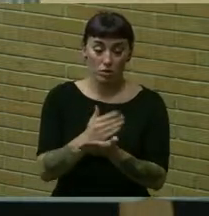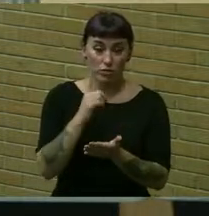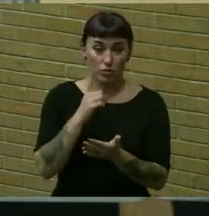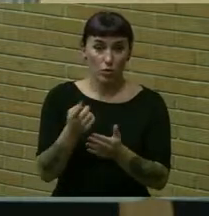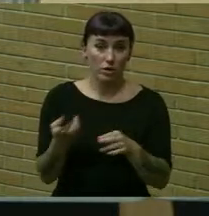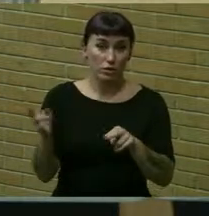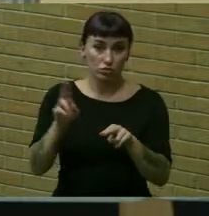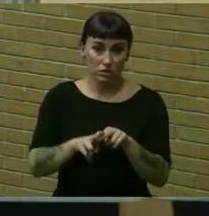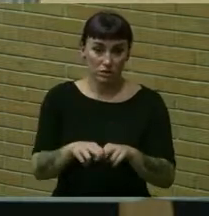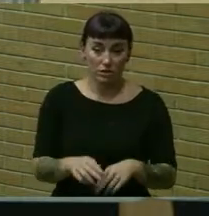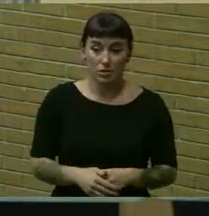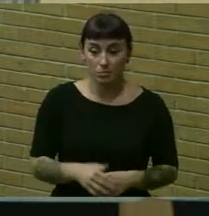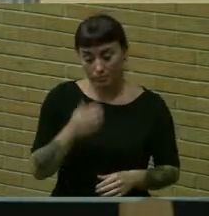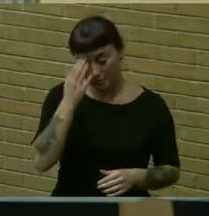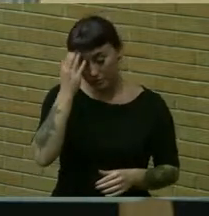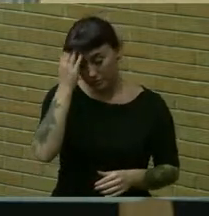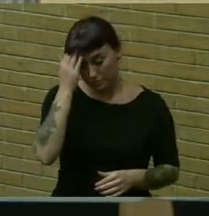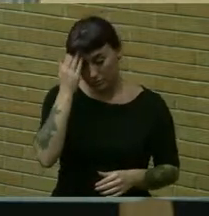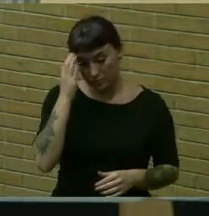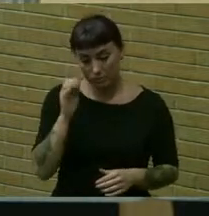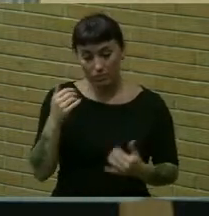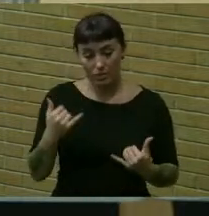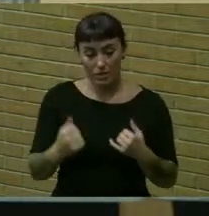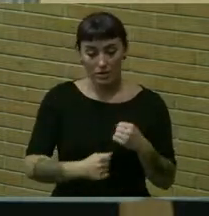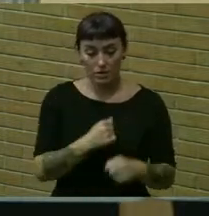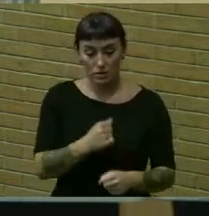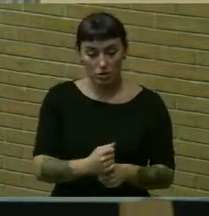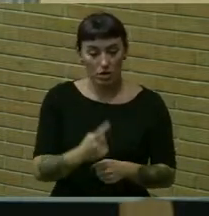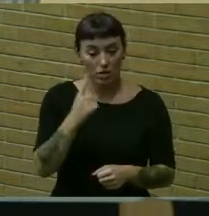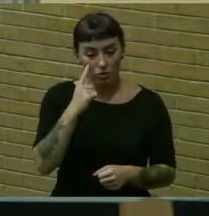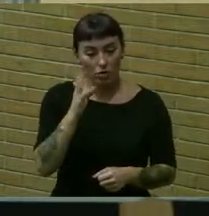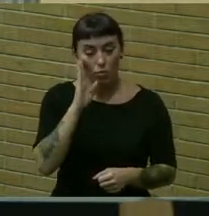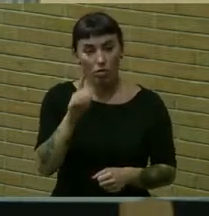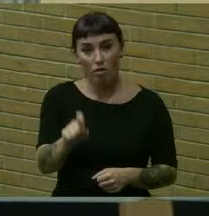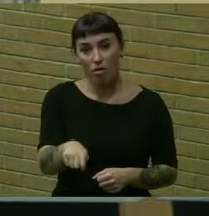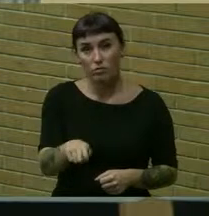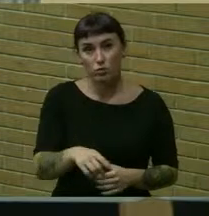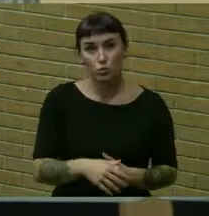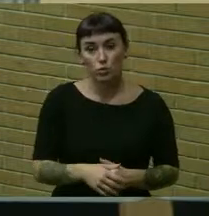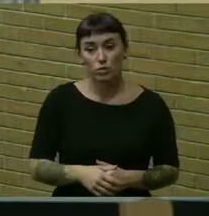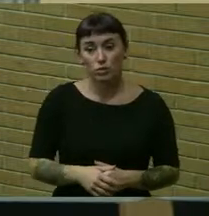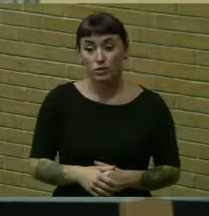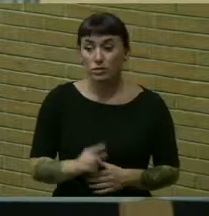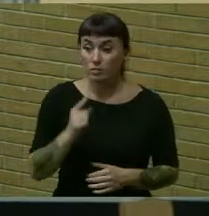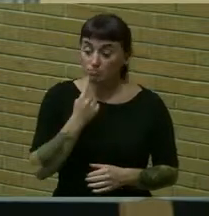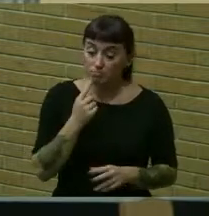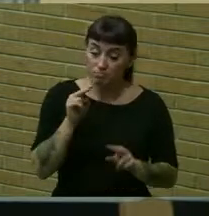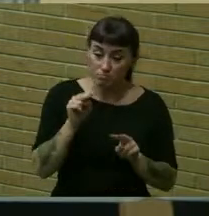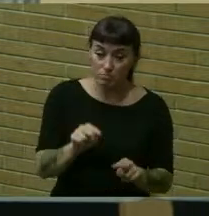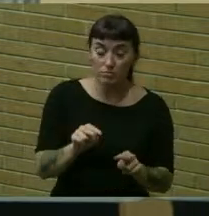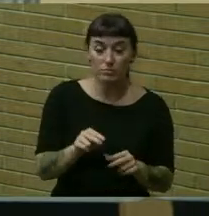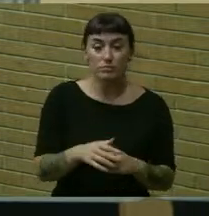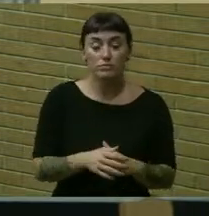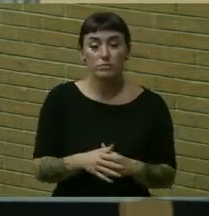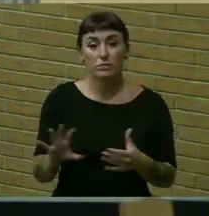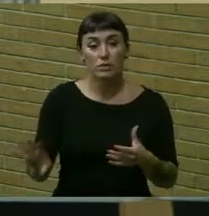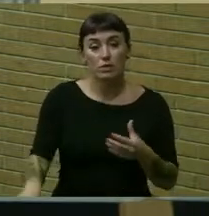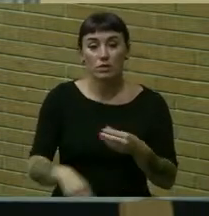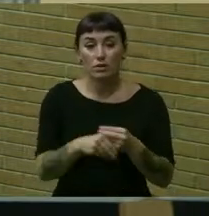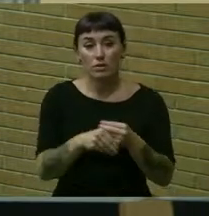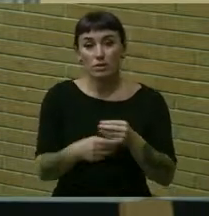an increase we year i think we're going to have to look very seriously at additional